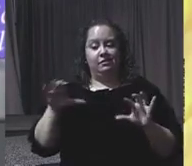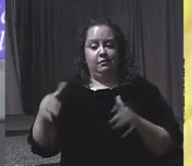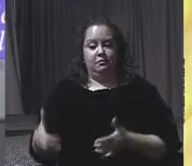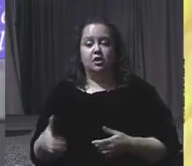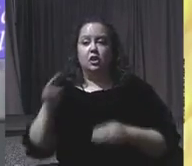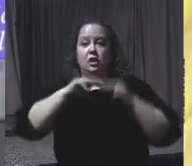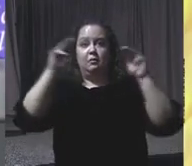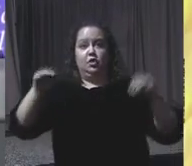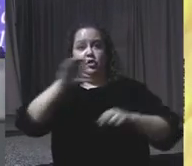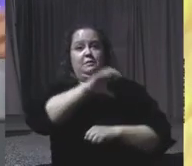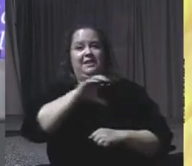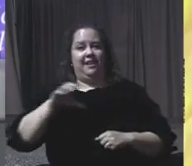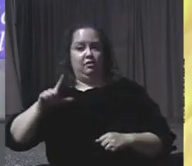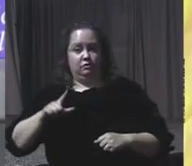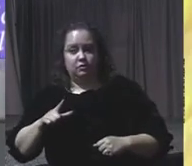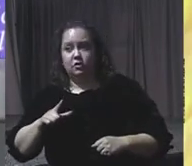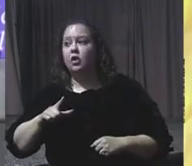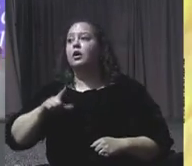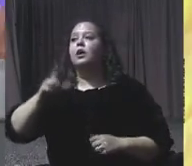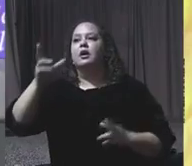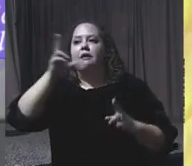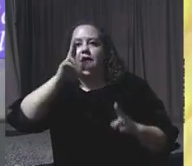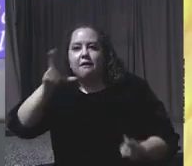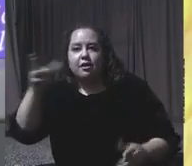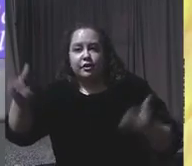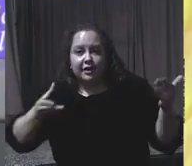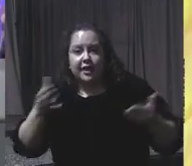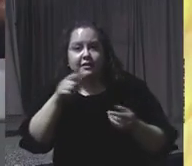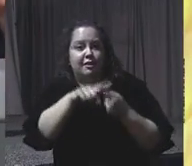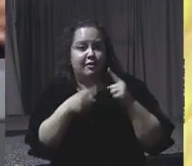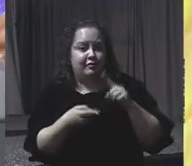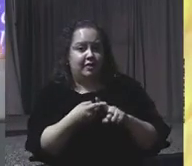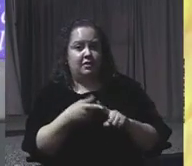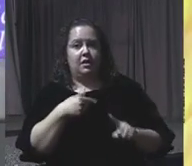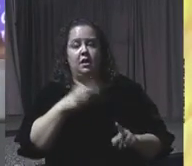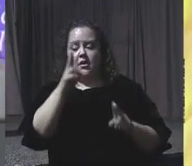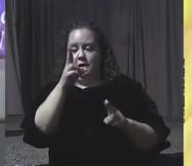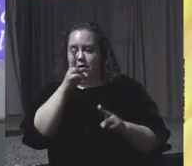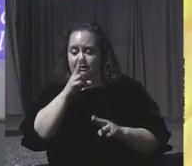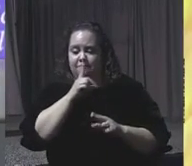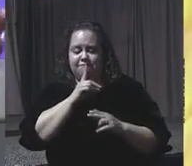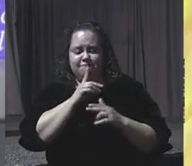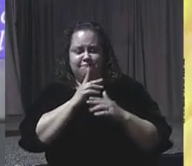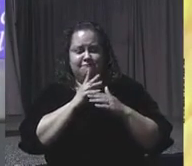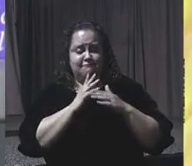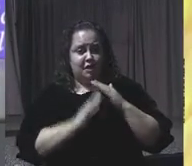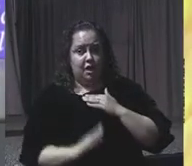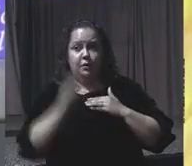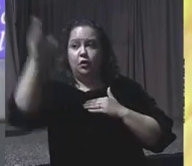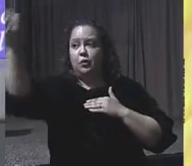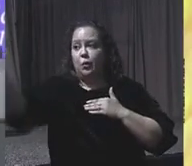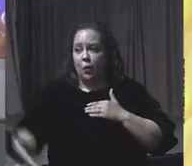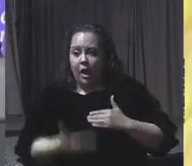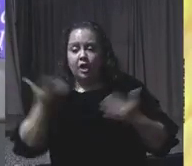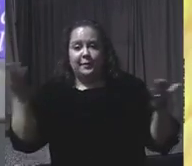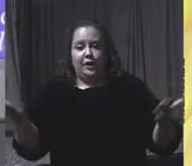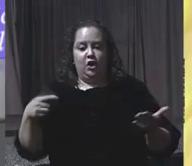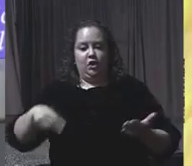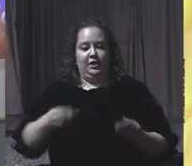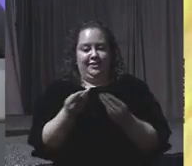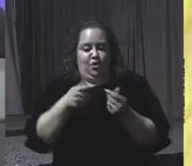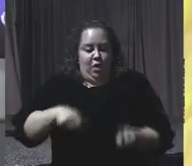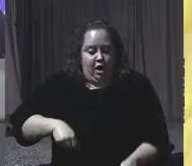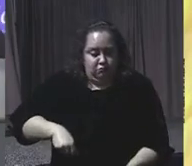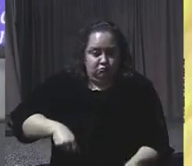distinguished guests, and dear friends, I am honored and humbled to welcome you to this groundbreaking ceremony